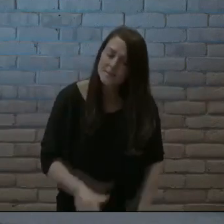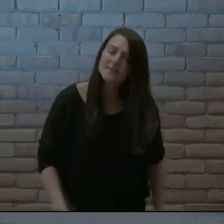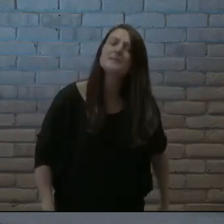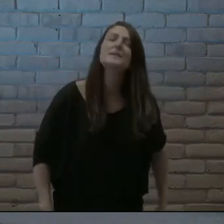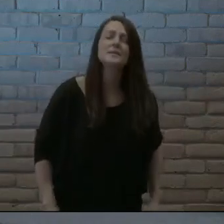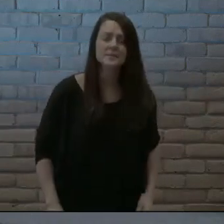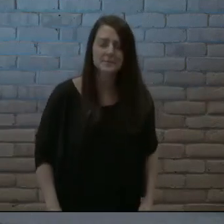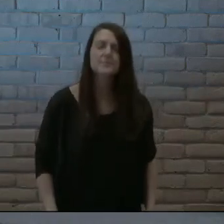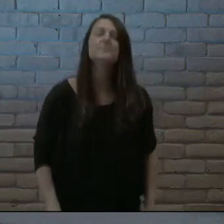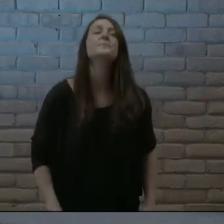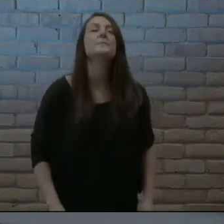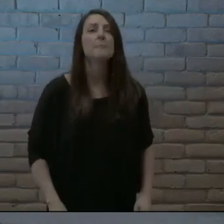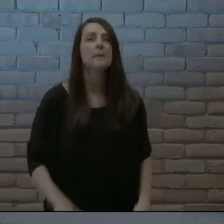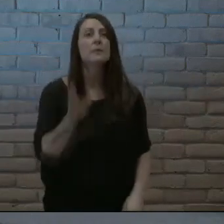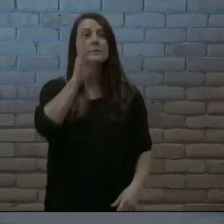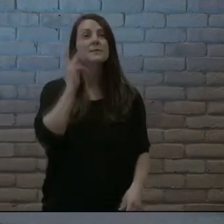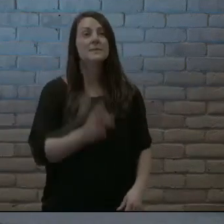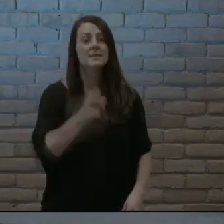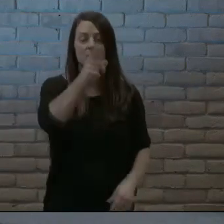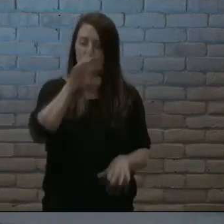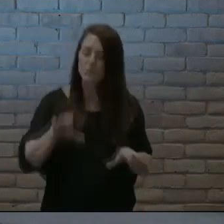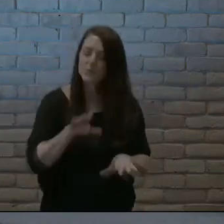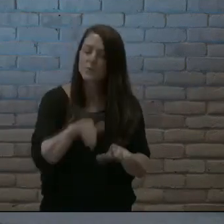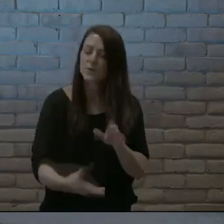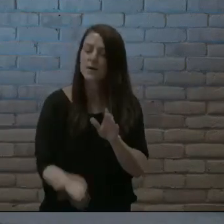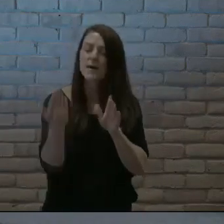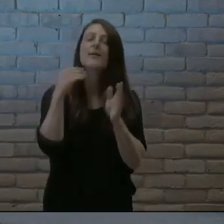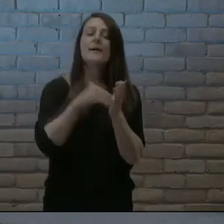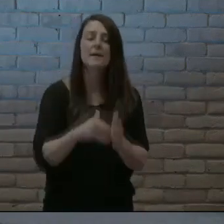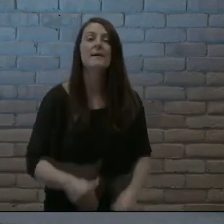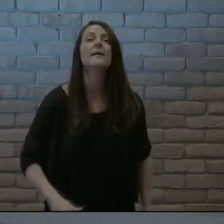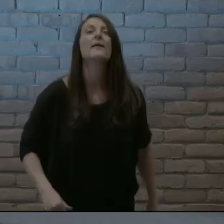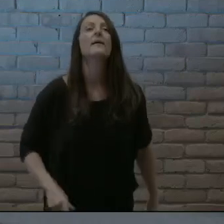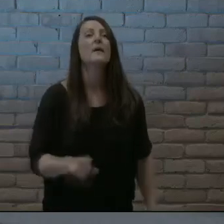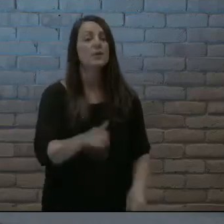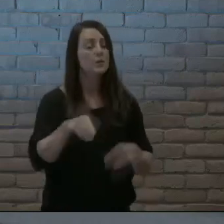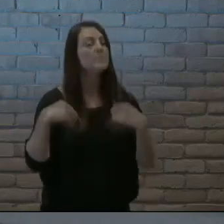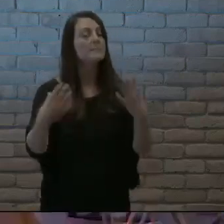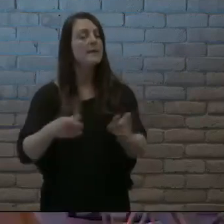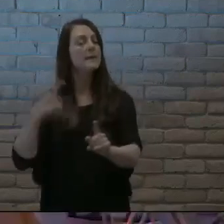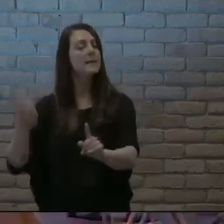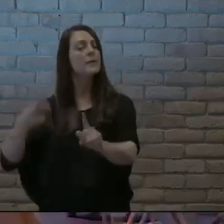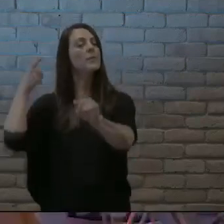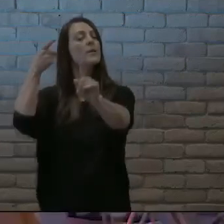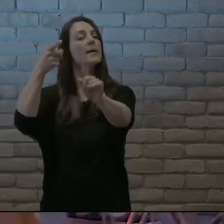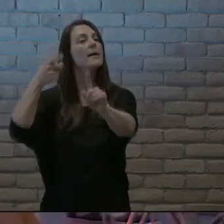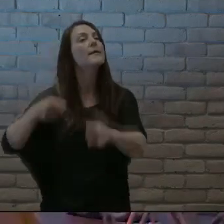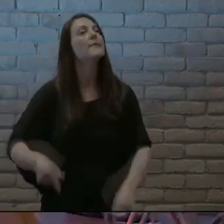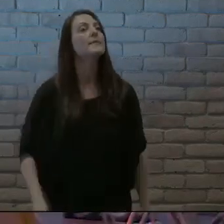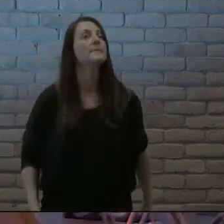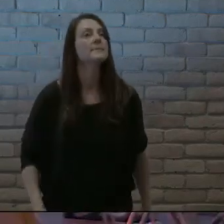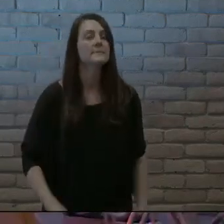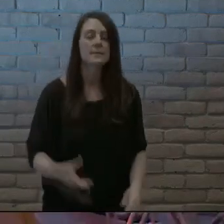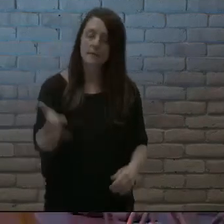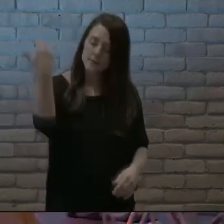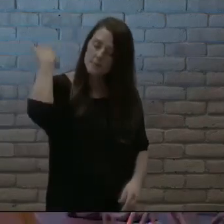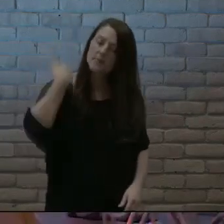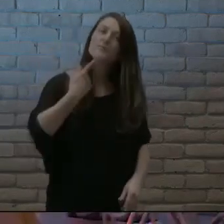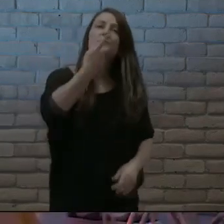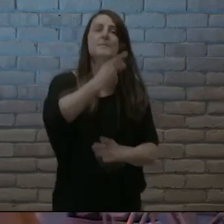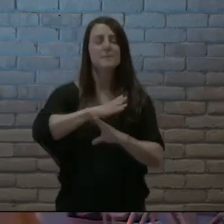I believe I'll see you do it again You've made a way